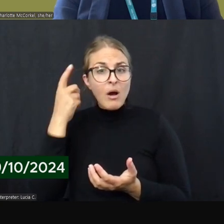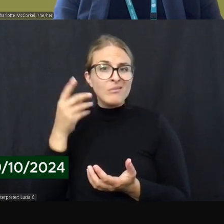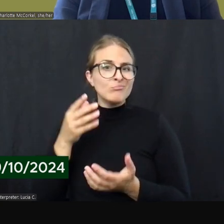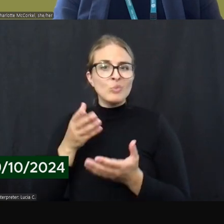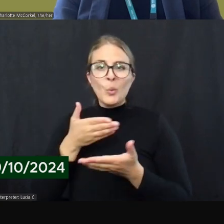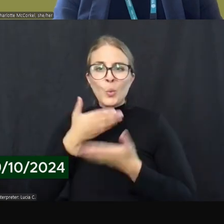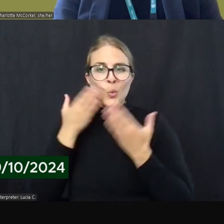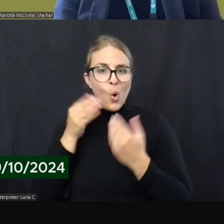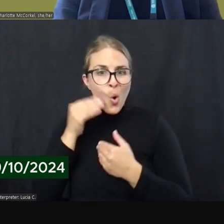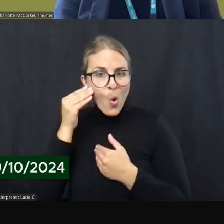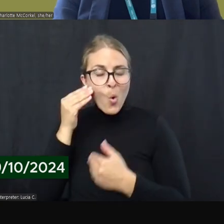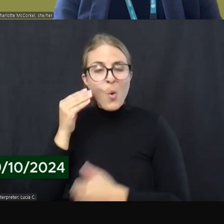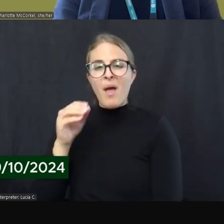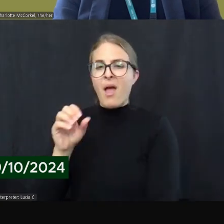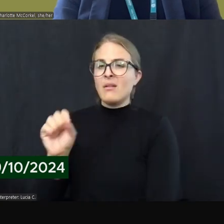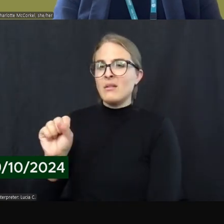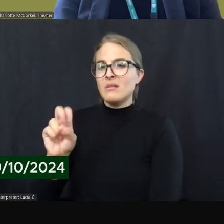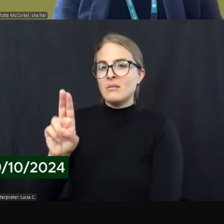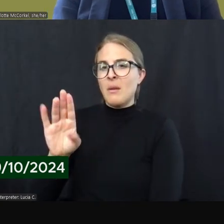abuse?